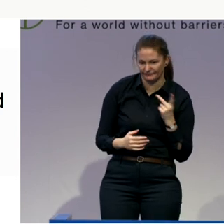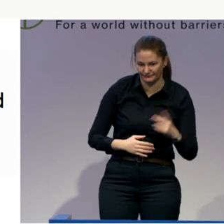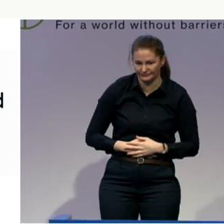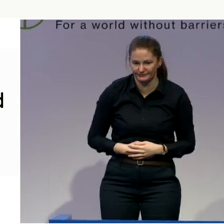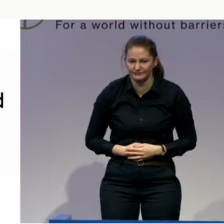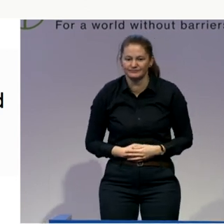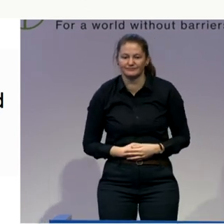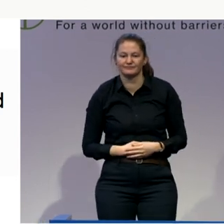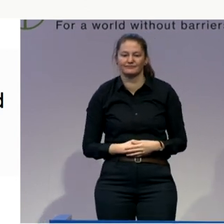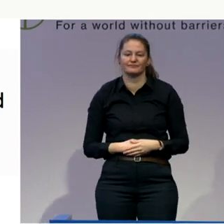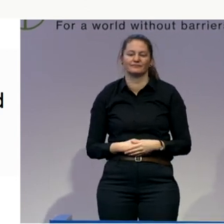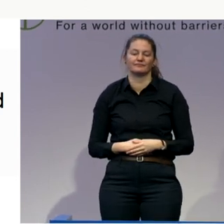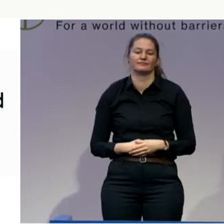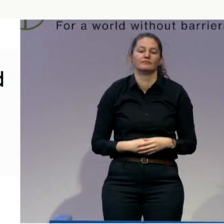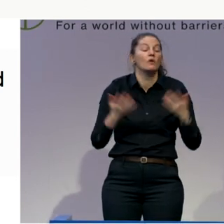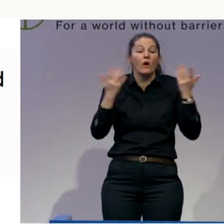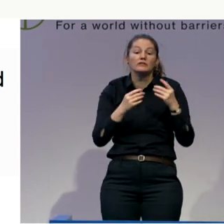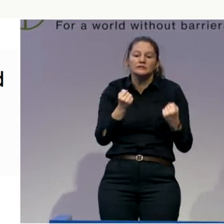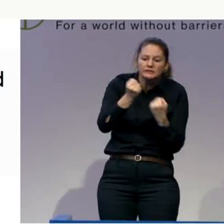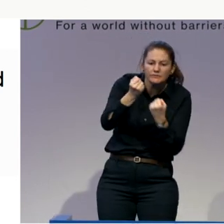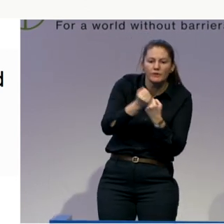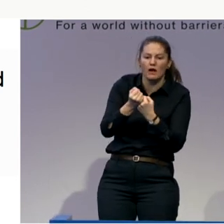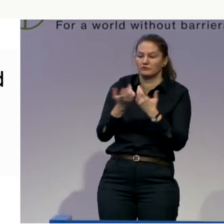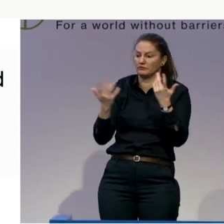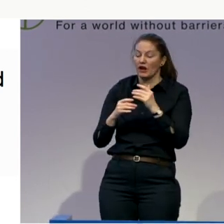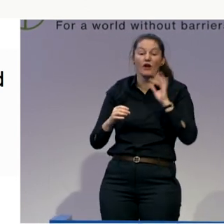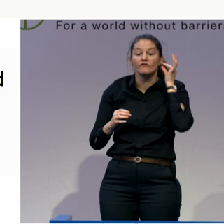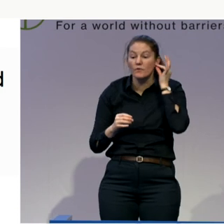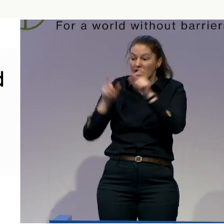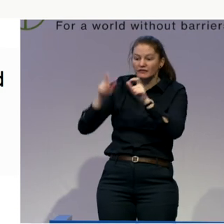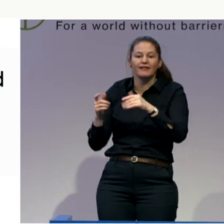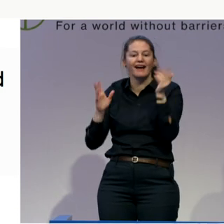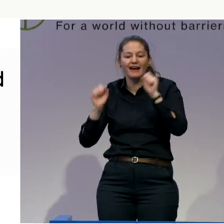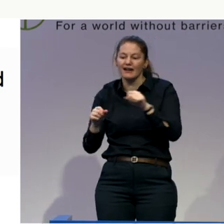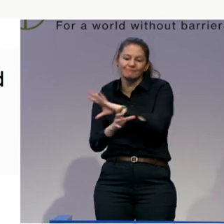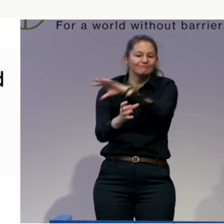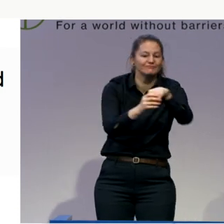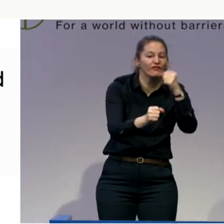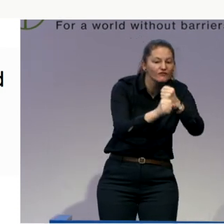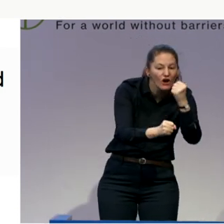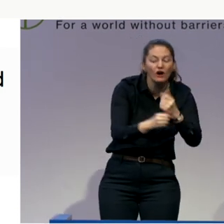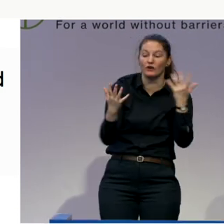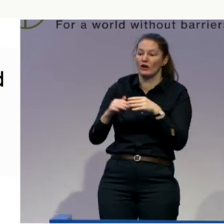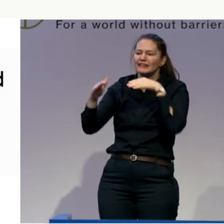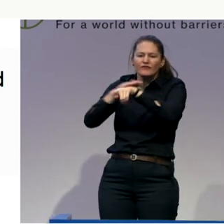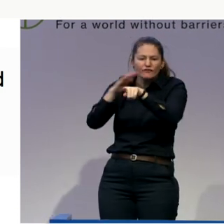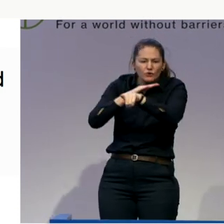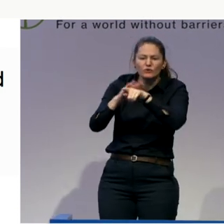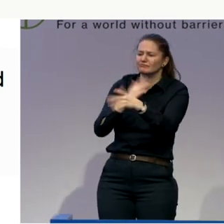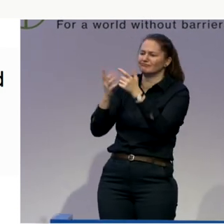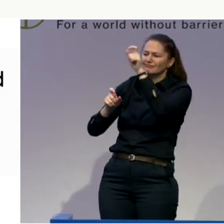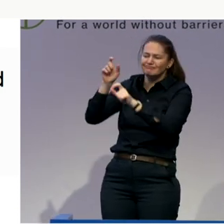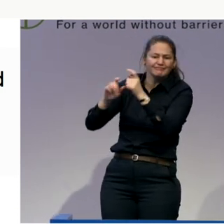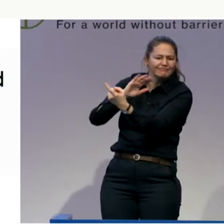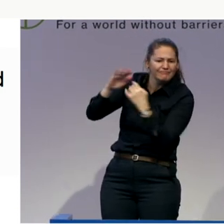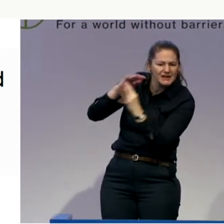migrants looking for a first step on the ladder. It might not be a job forever, but it's a fantastic way of empowering people. And we need to